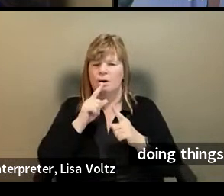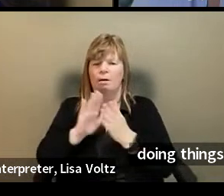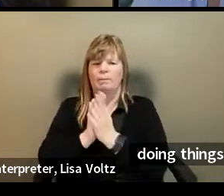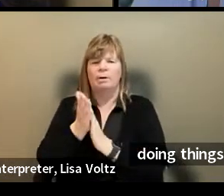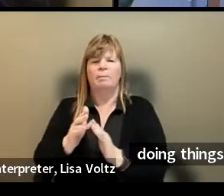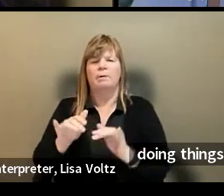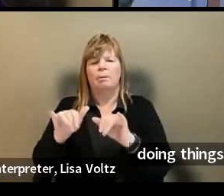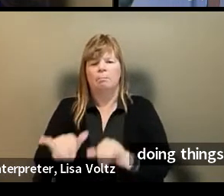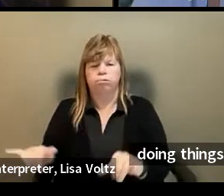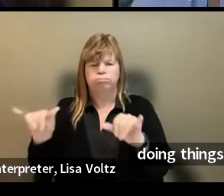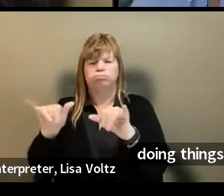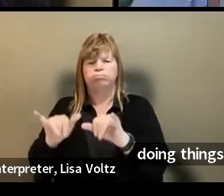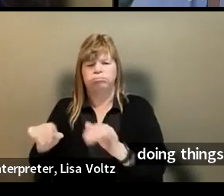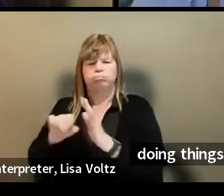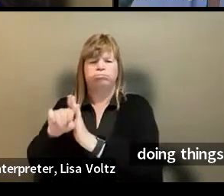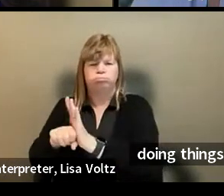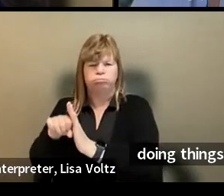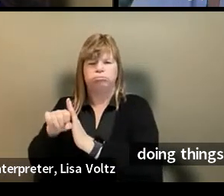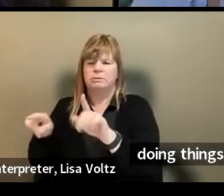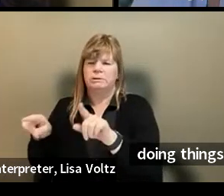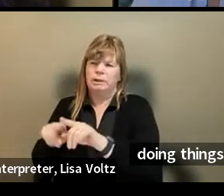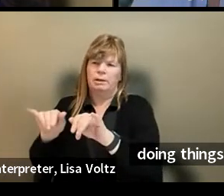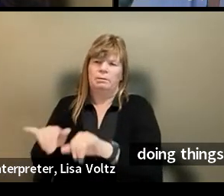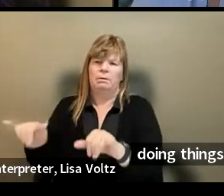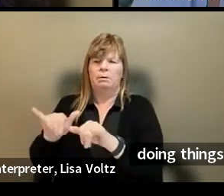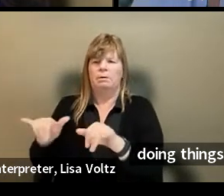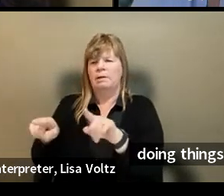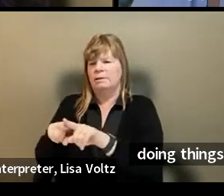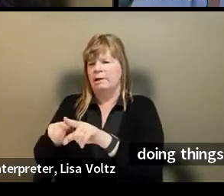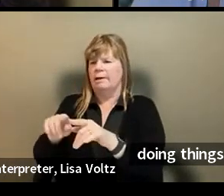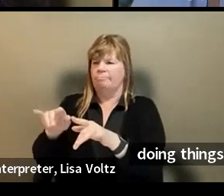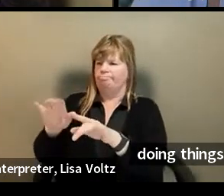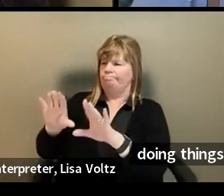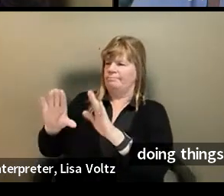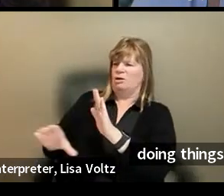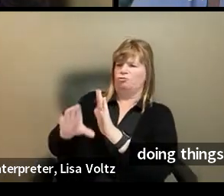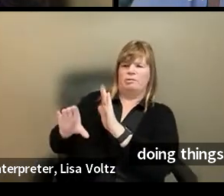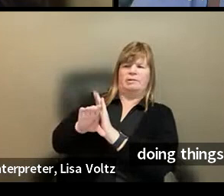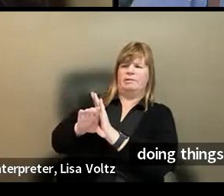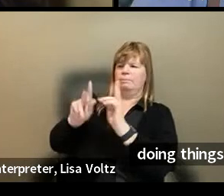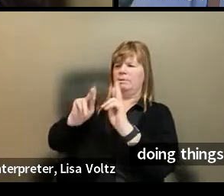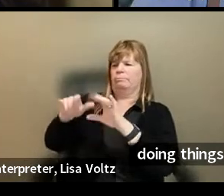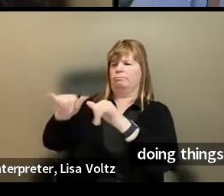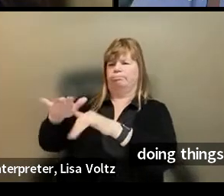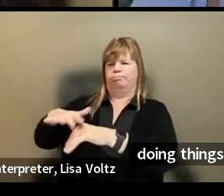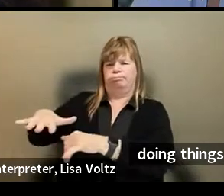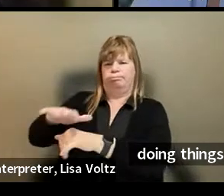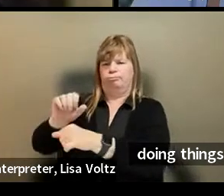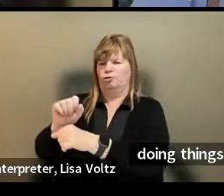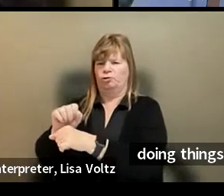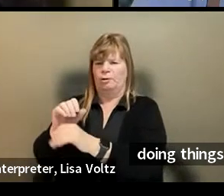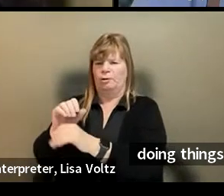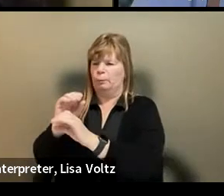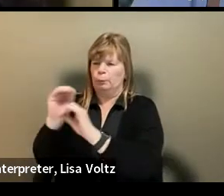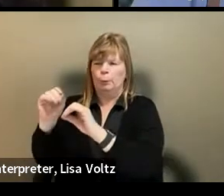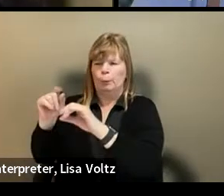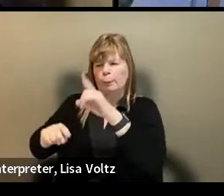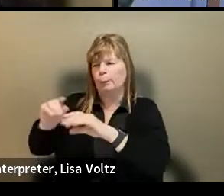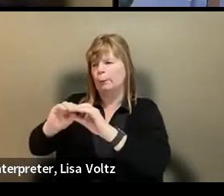practices that simply recreate personal characteristics of people in the current job as opposed to